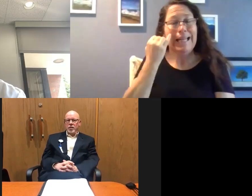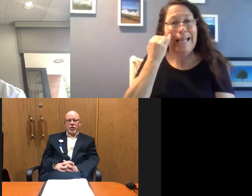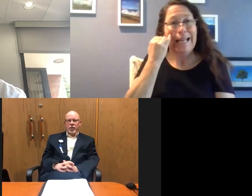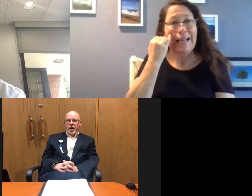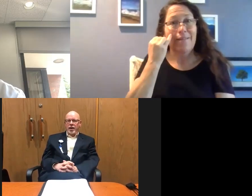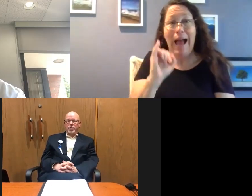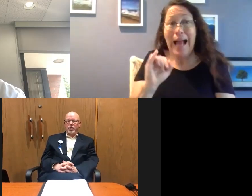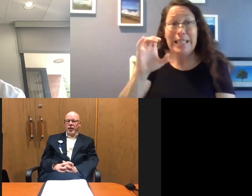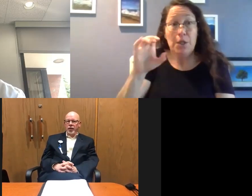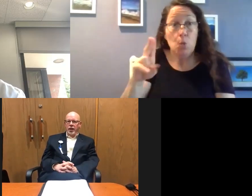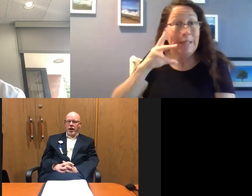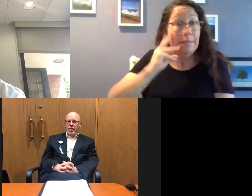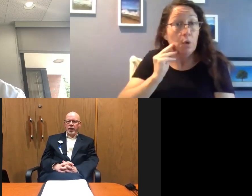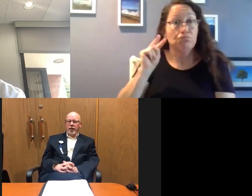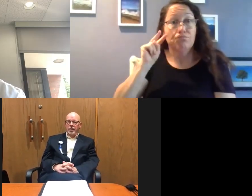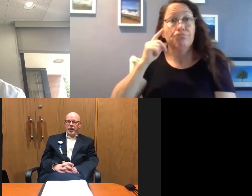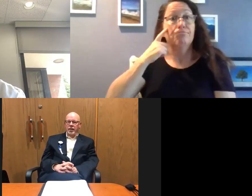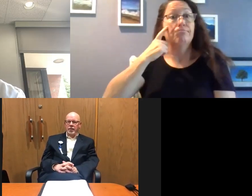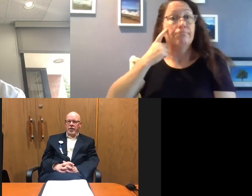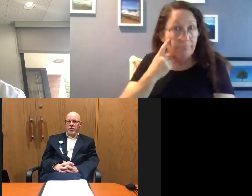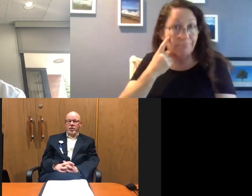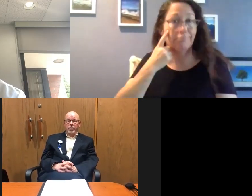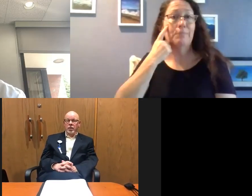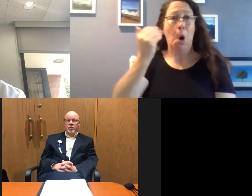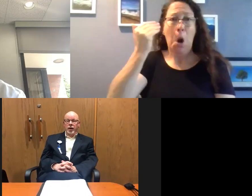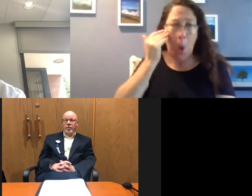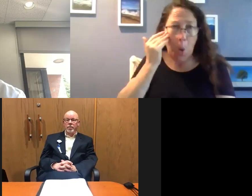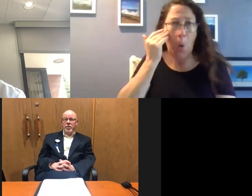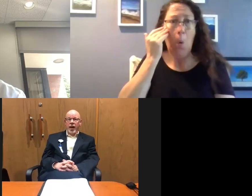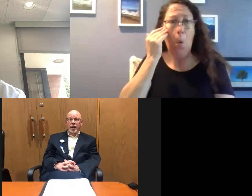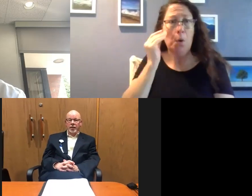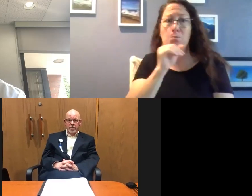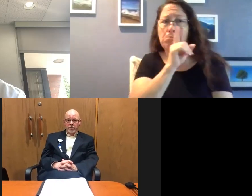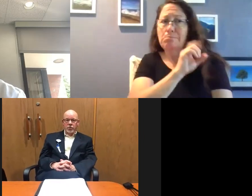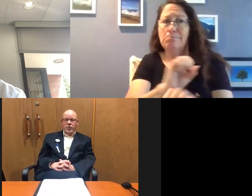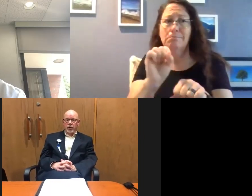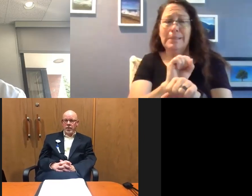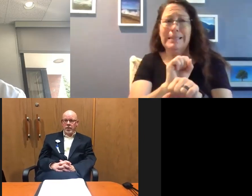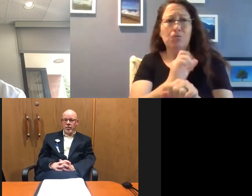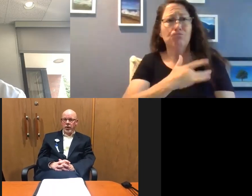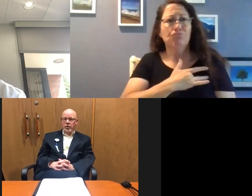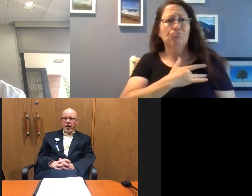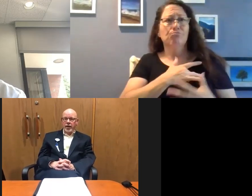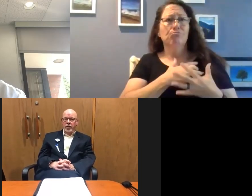ICU or in the hospital or in the ER and, uh, there's some real, um, sadness with stories and some real tragedy,